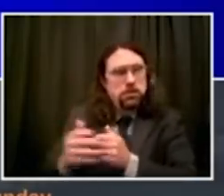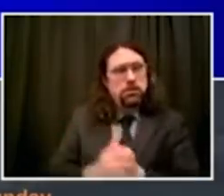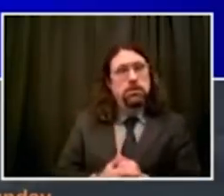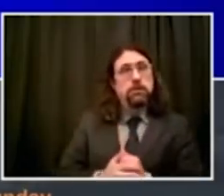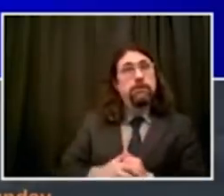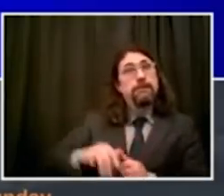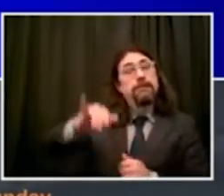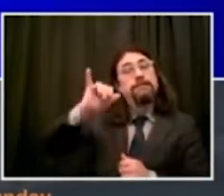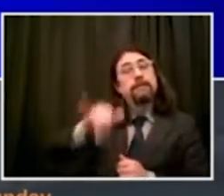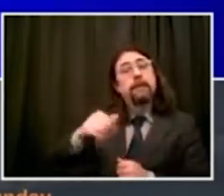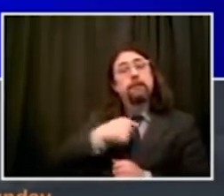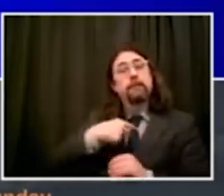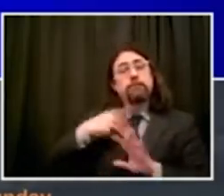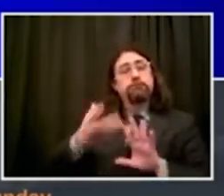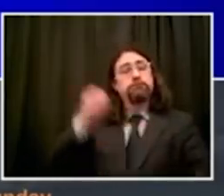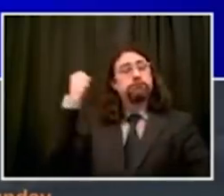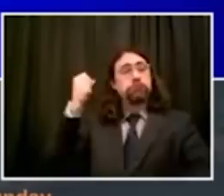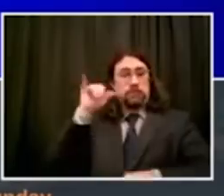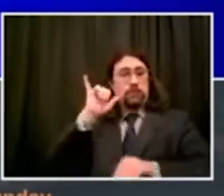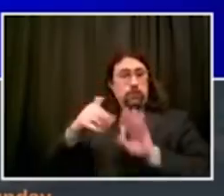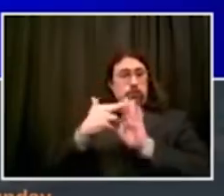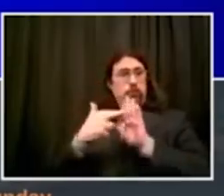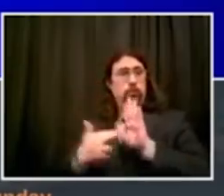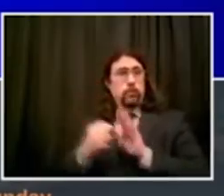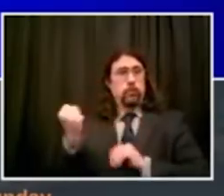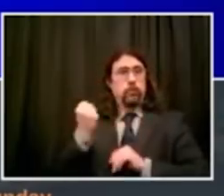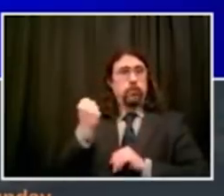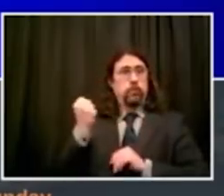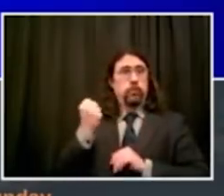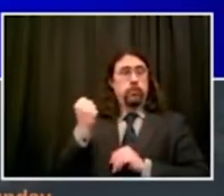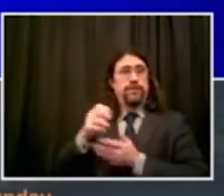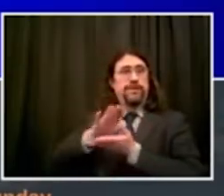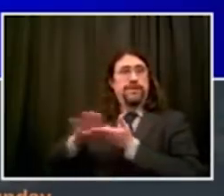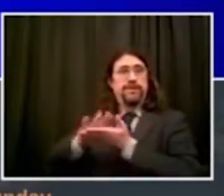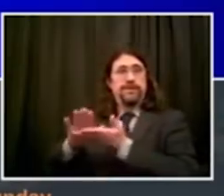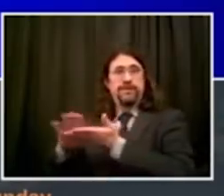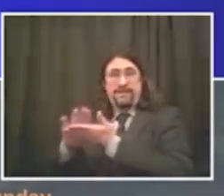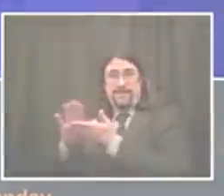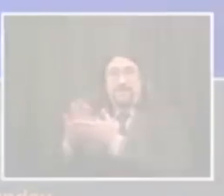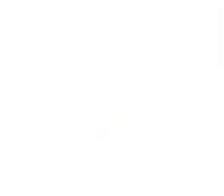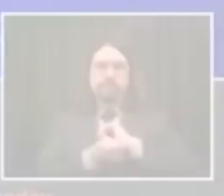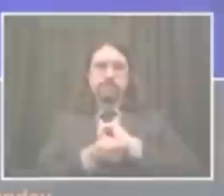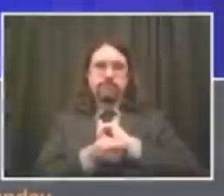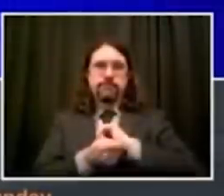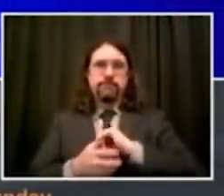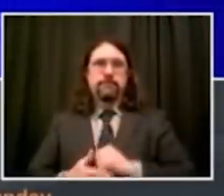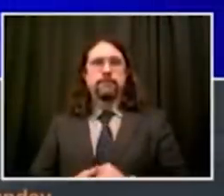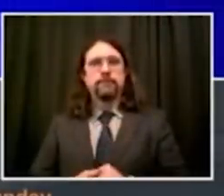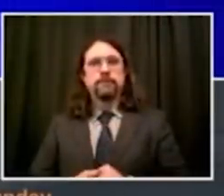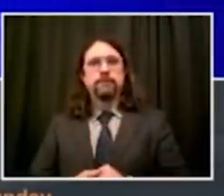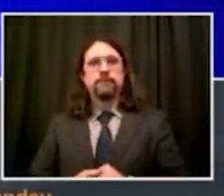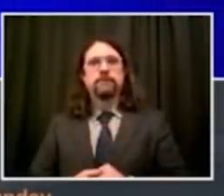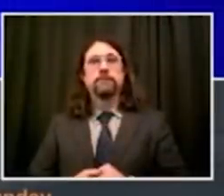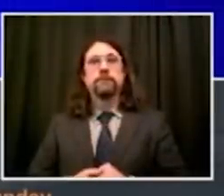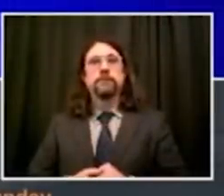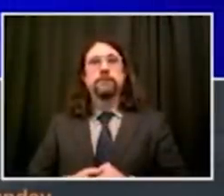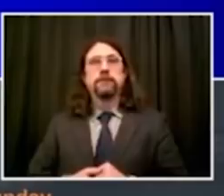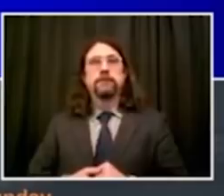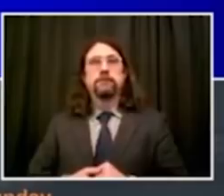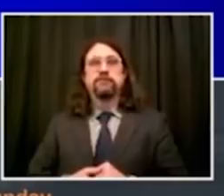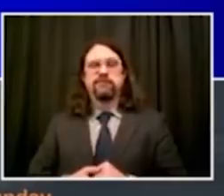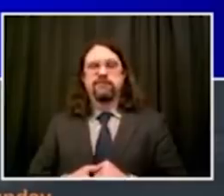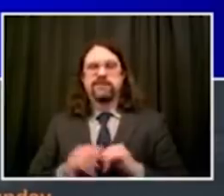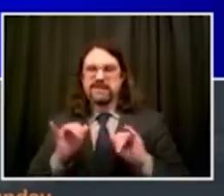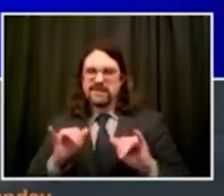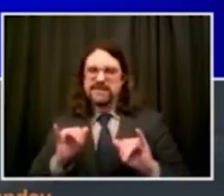is starting to add up and we're concerned. So we're going to do something a little different this coming week. Alternate Side will continue to